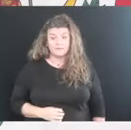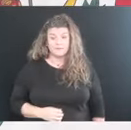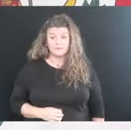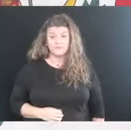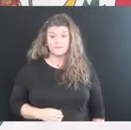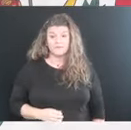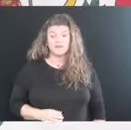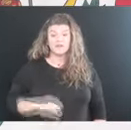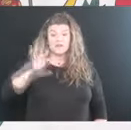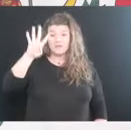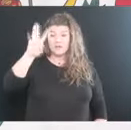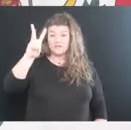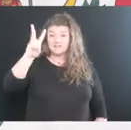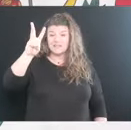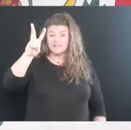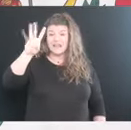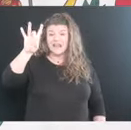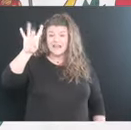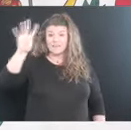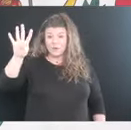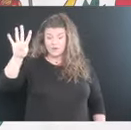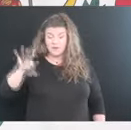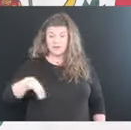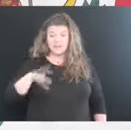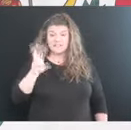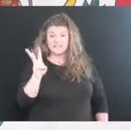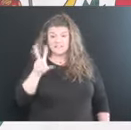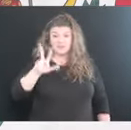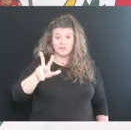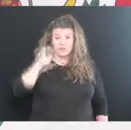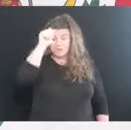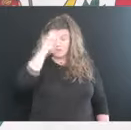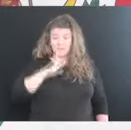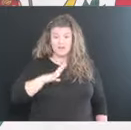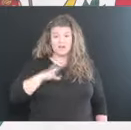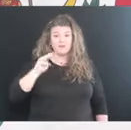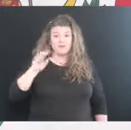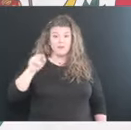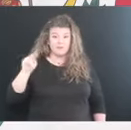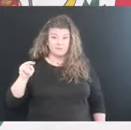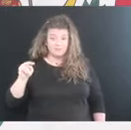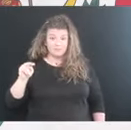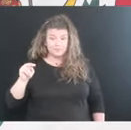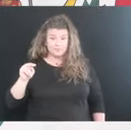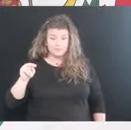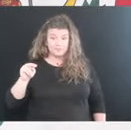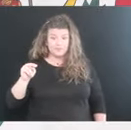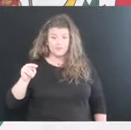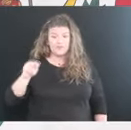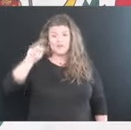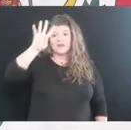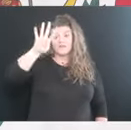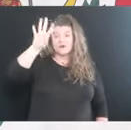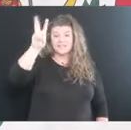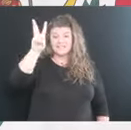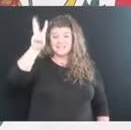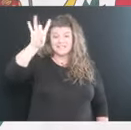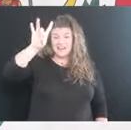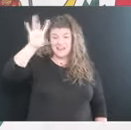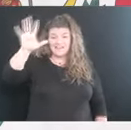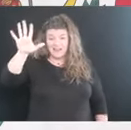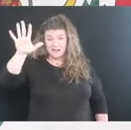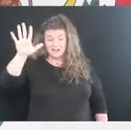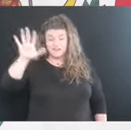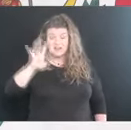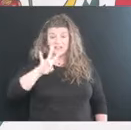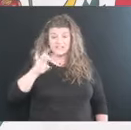The 4,684 death a 63 year old male from Mungahalia County. The 4,685 death